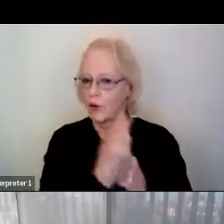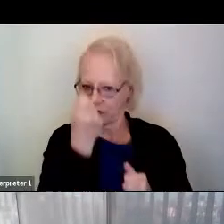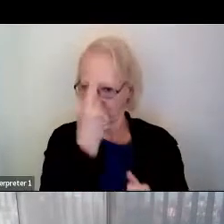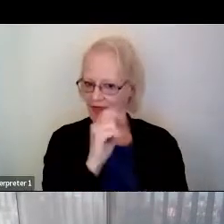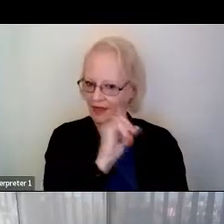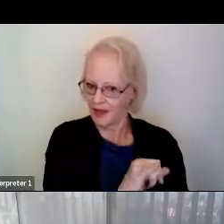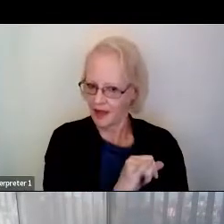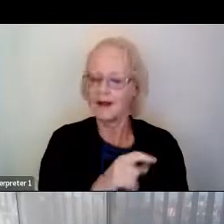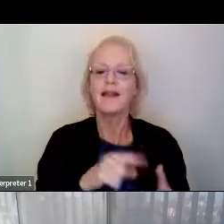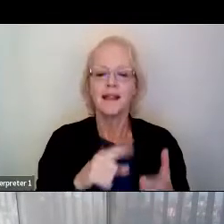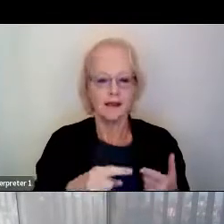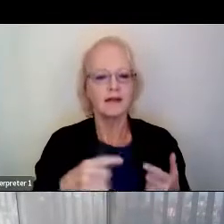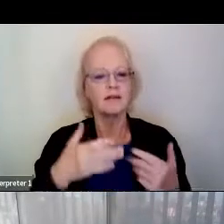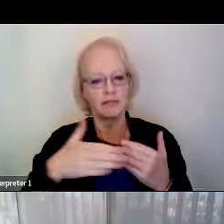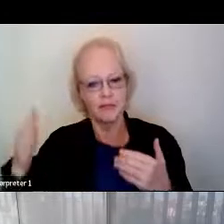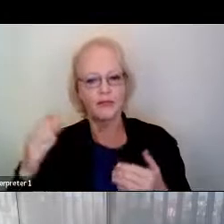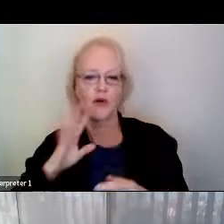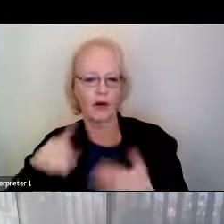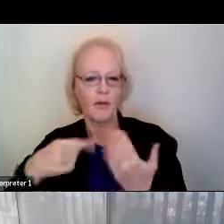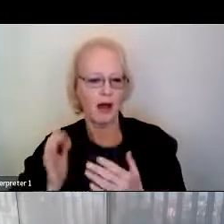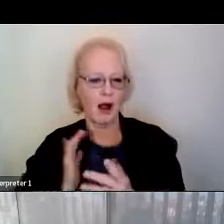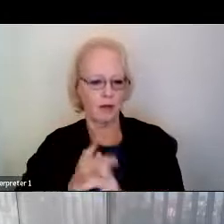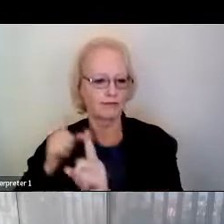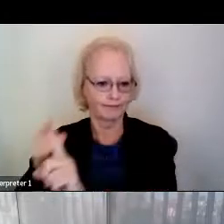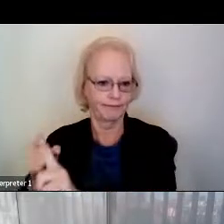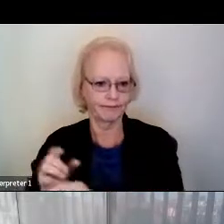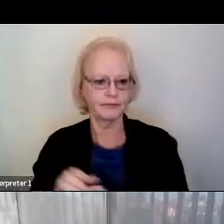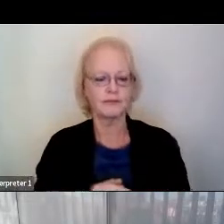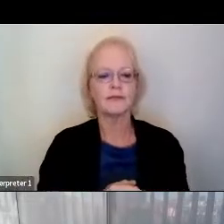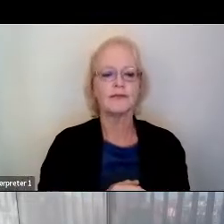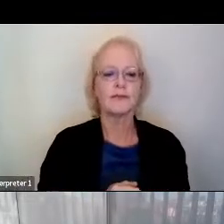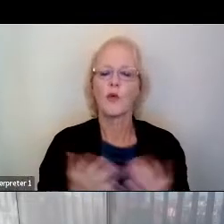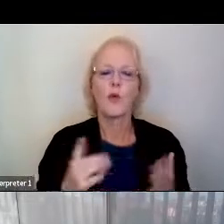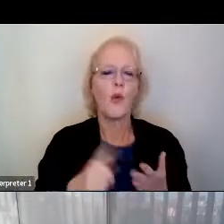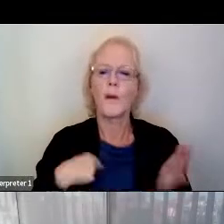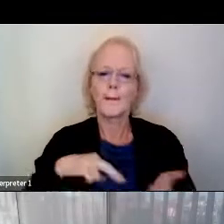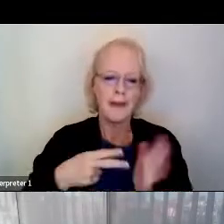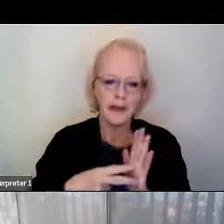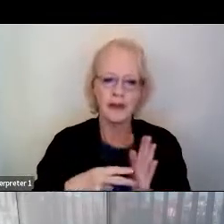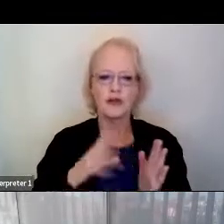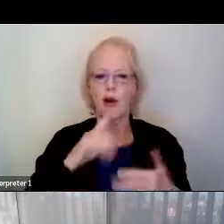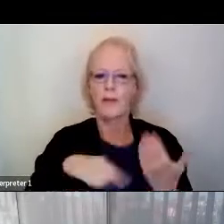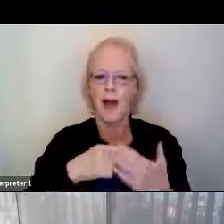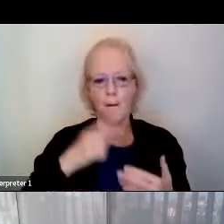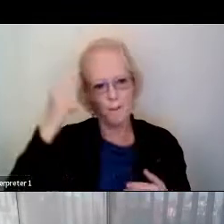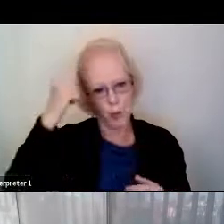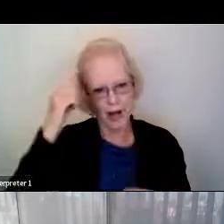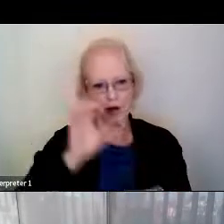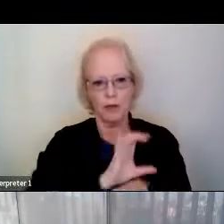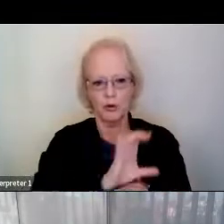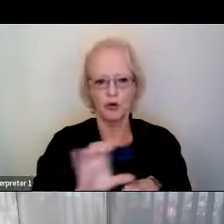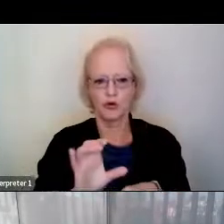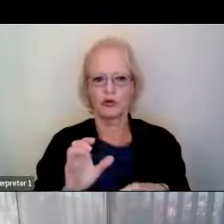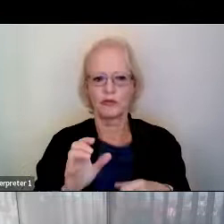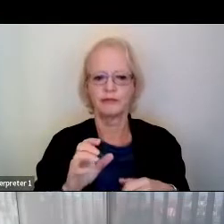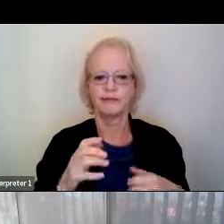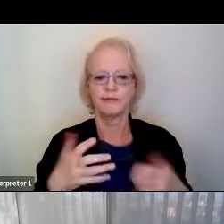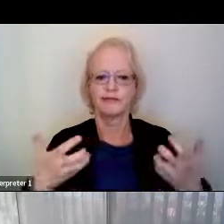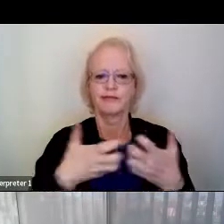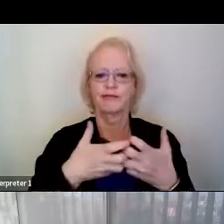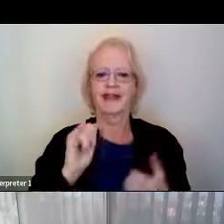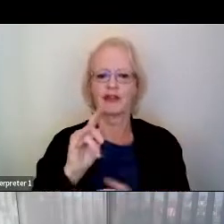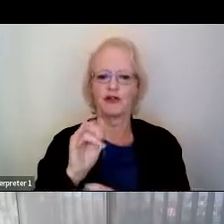mean when we talk about brain computer interfaces. So brain computer interface technology generally uses